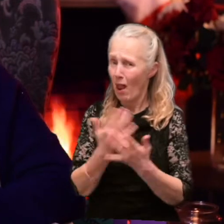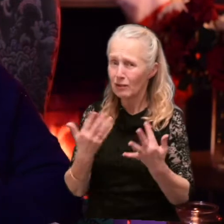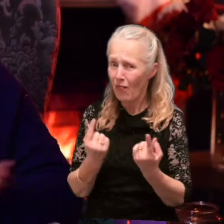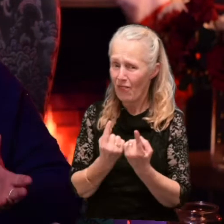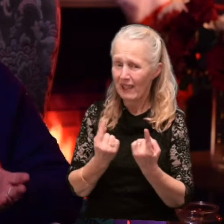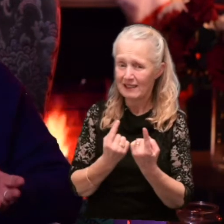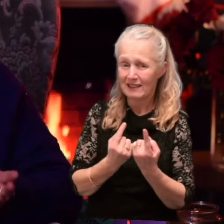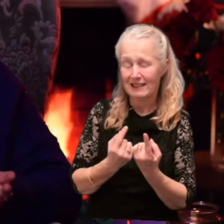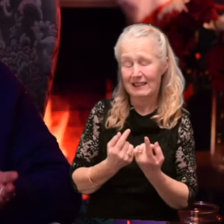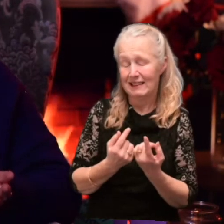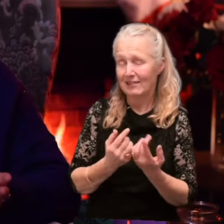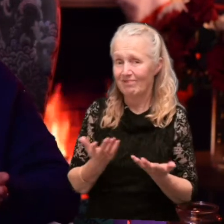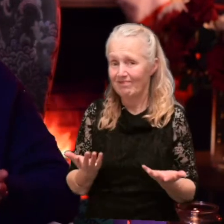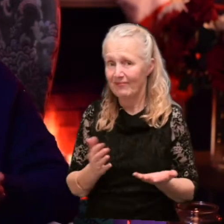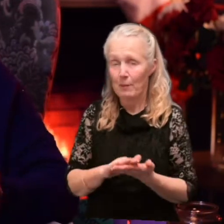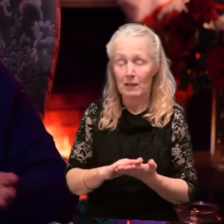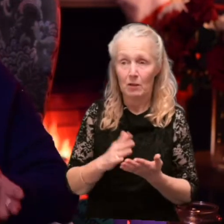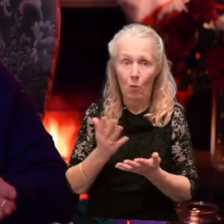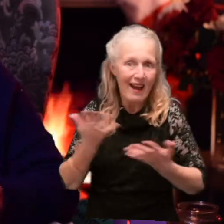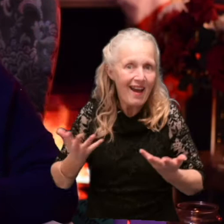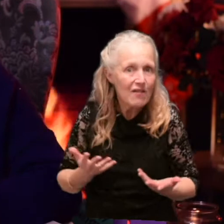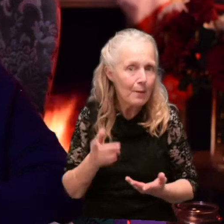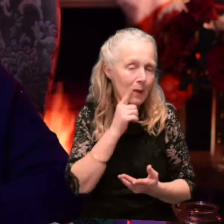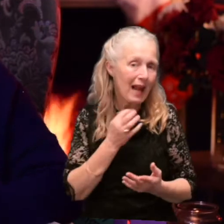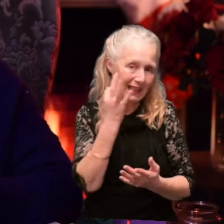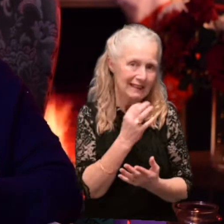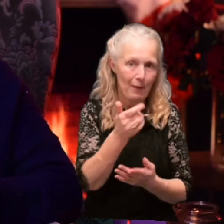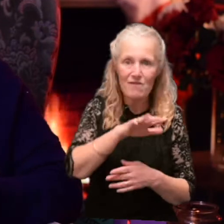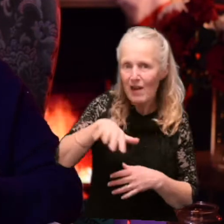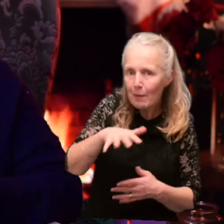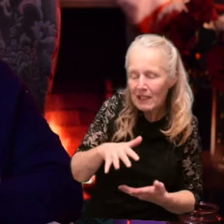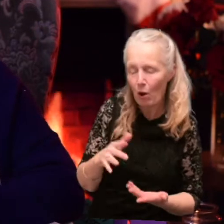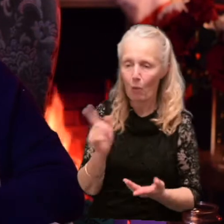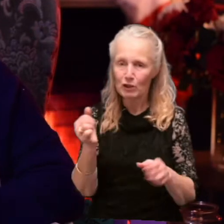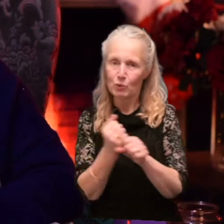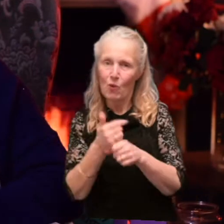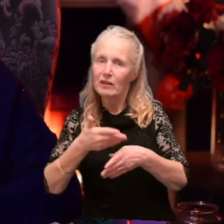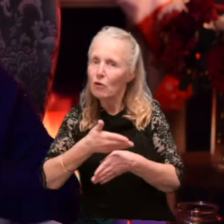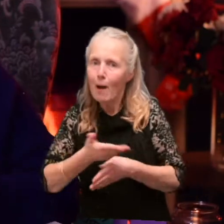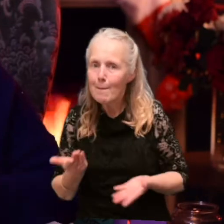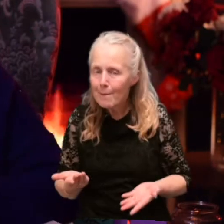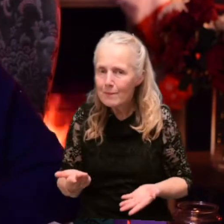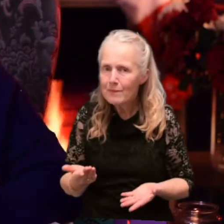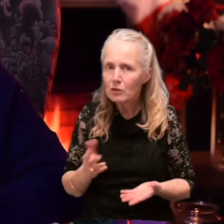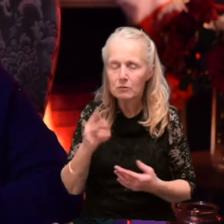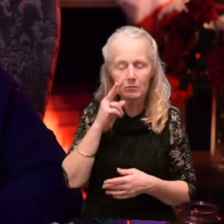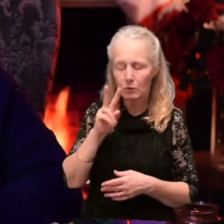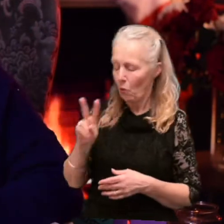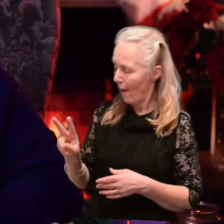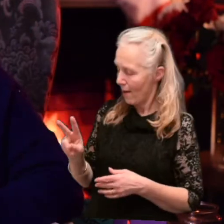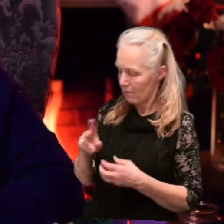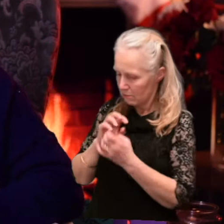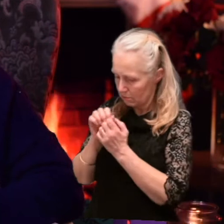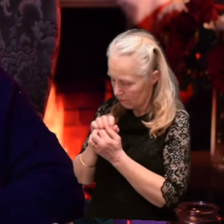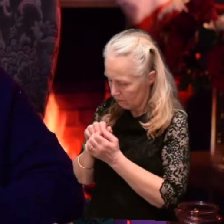I mean, whenever anybody asks him about his family or what he did for a living, he just looks away and mumbles